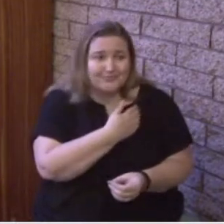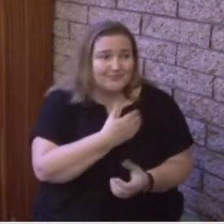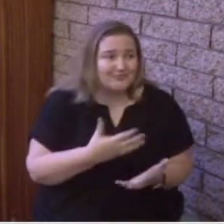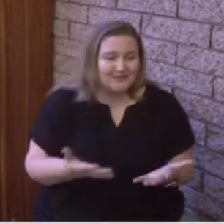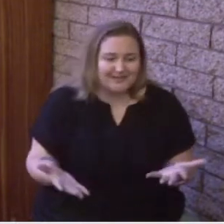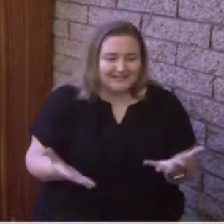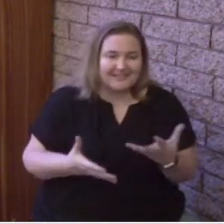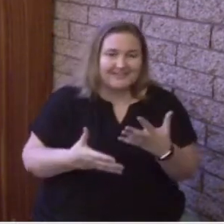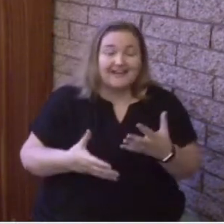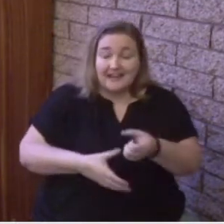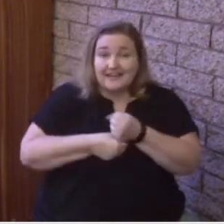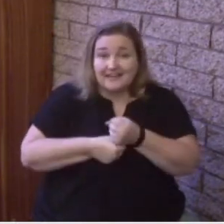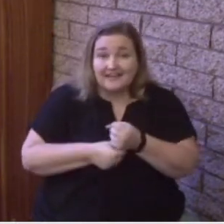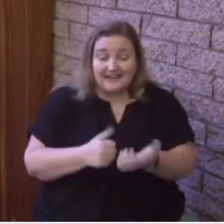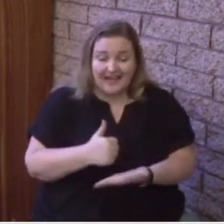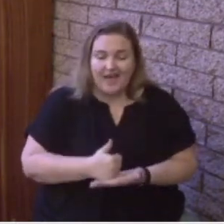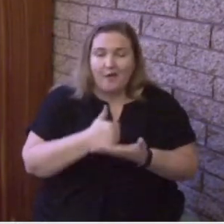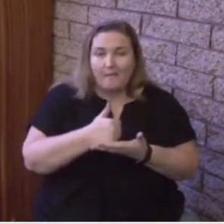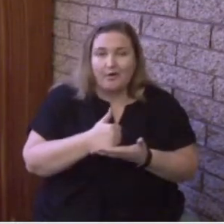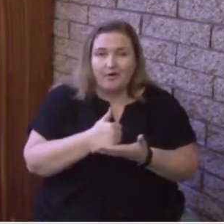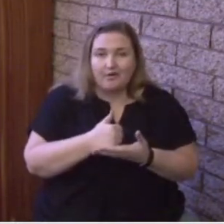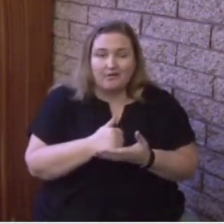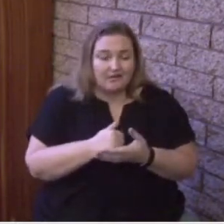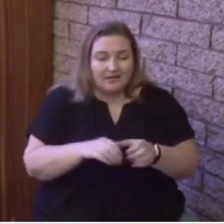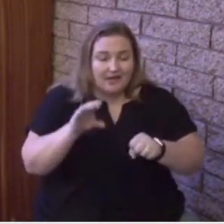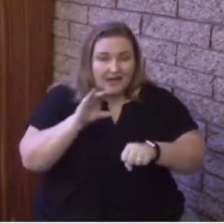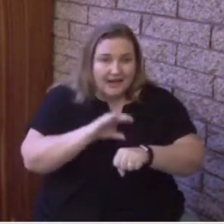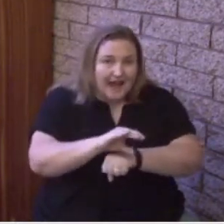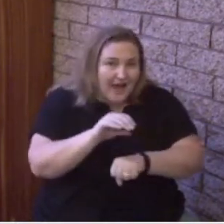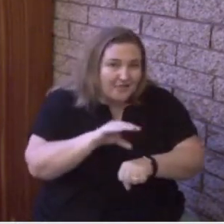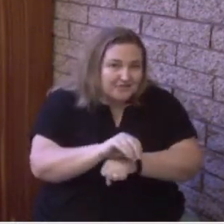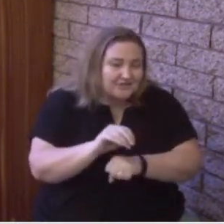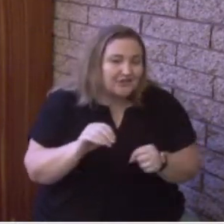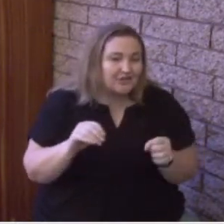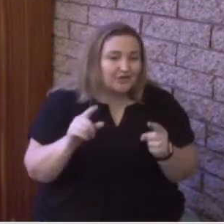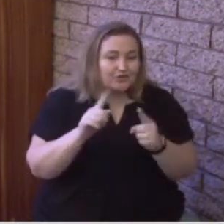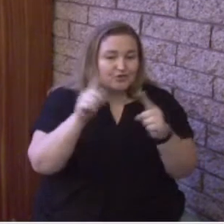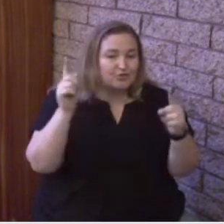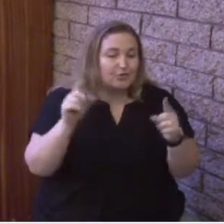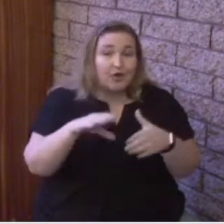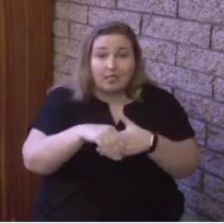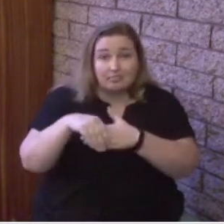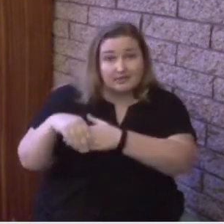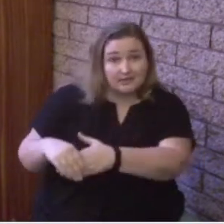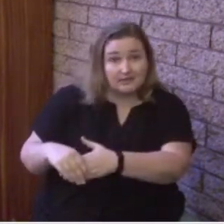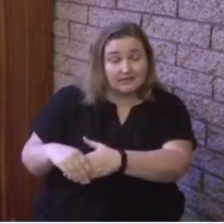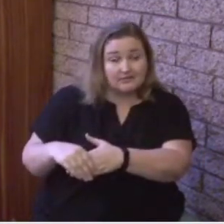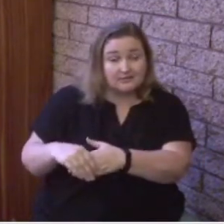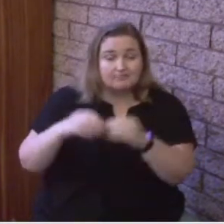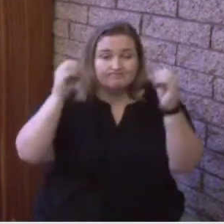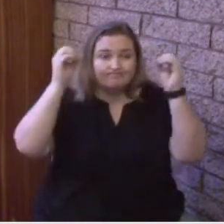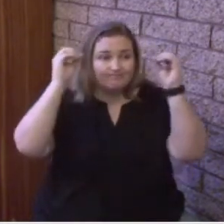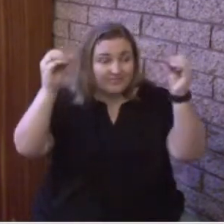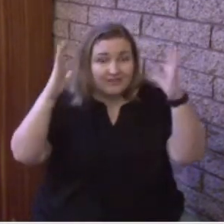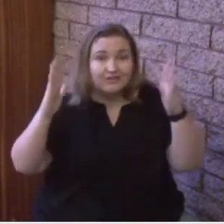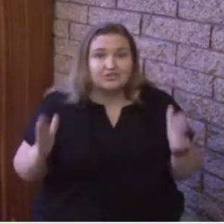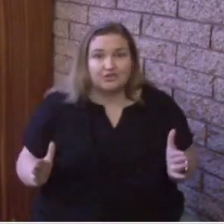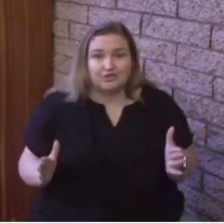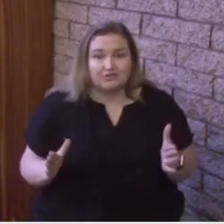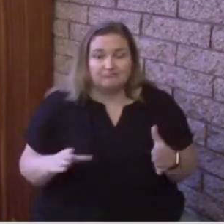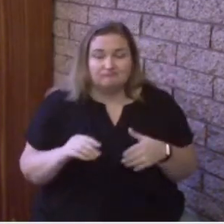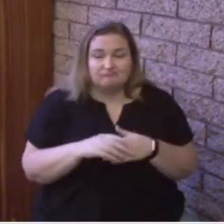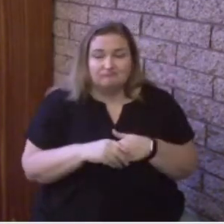to help us through. A counselor to guide us along the way. A teacher to help us discern and understand